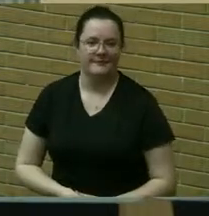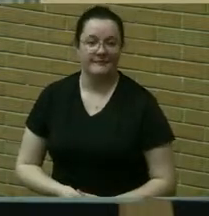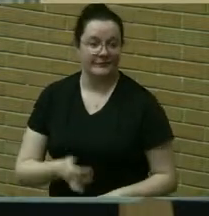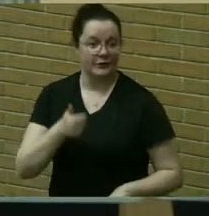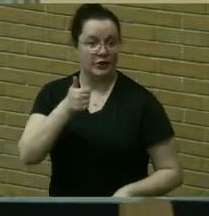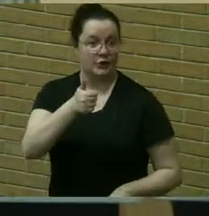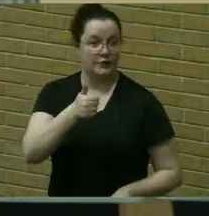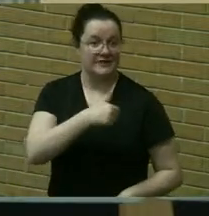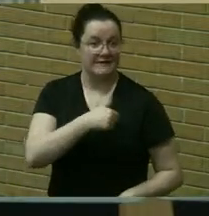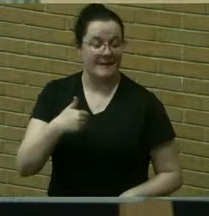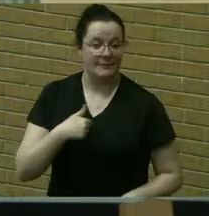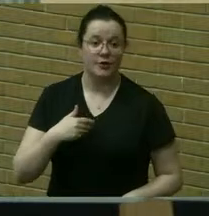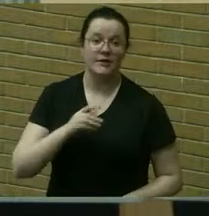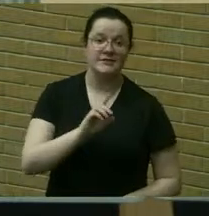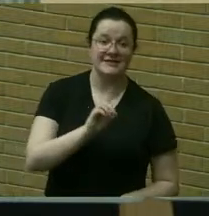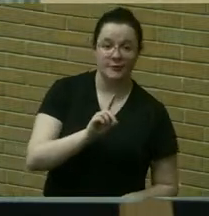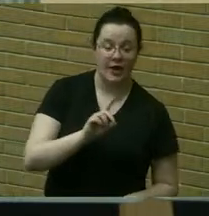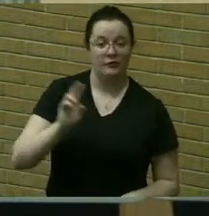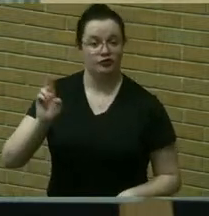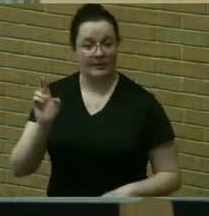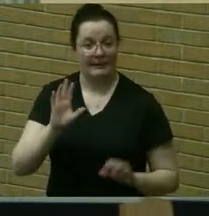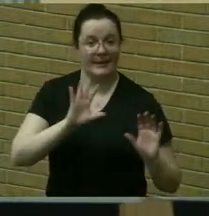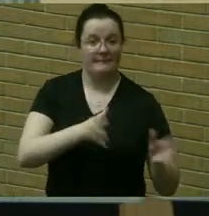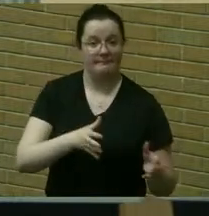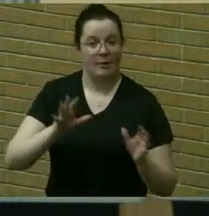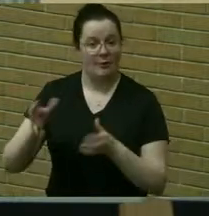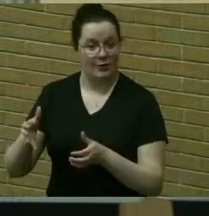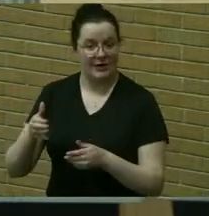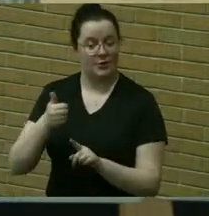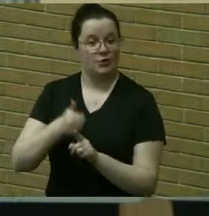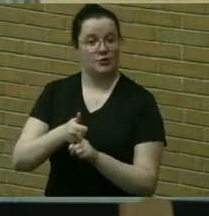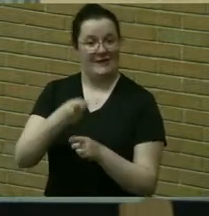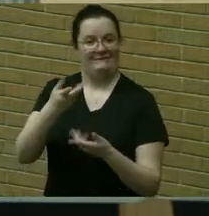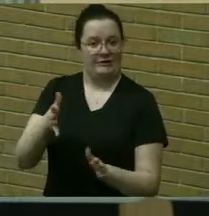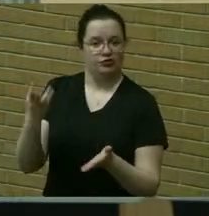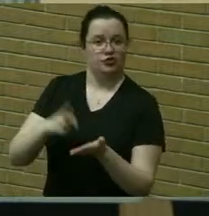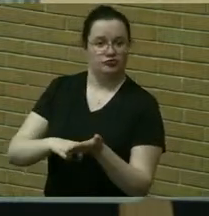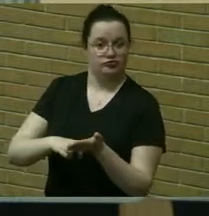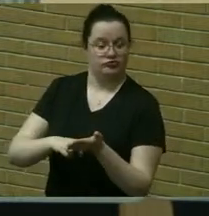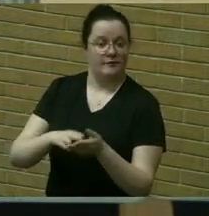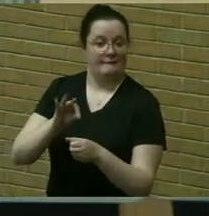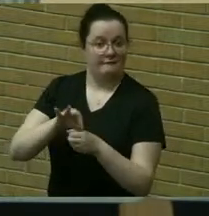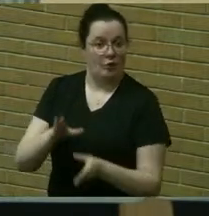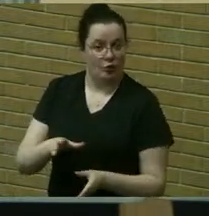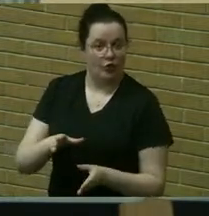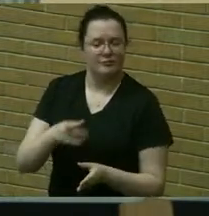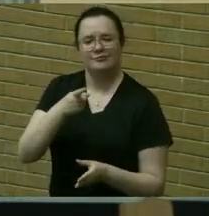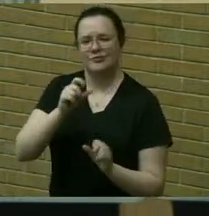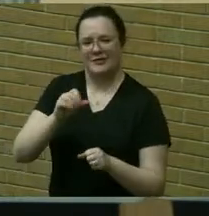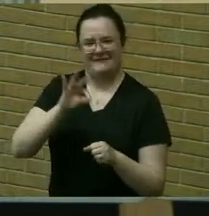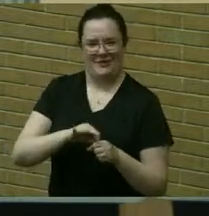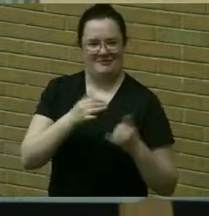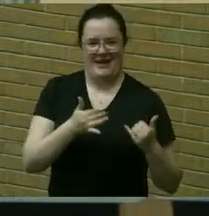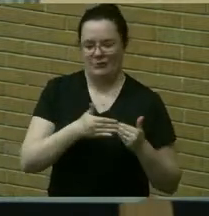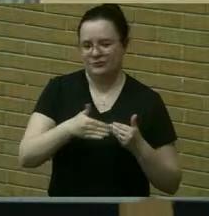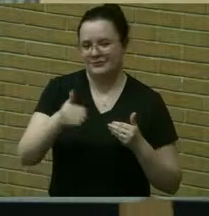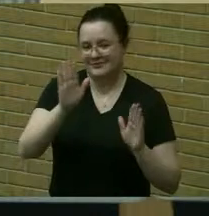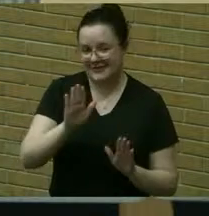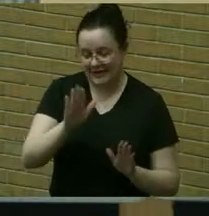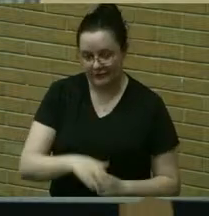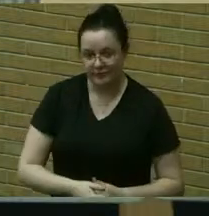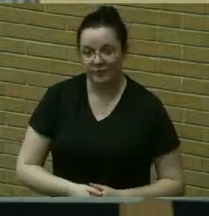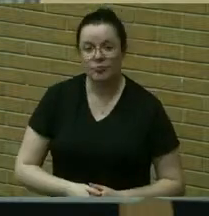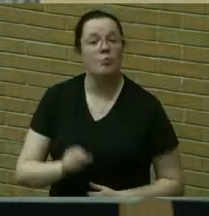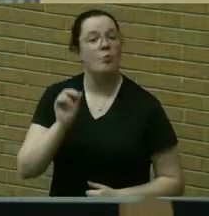democratic or republican parties uh as an enrolled voter you can vote between now and sunday or you can vote